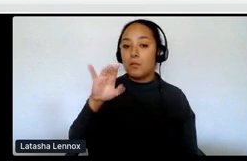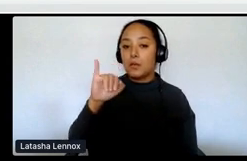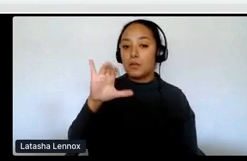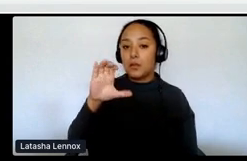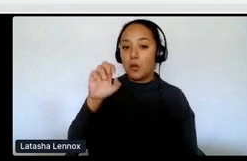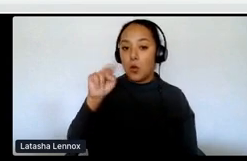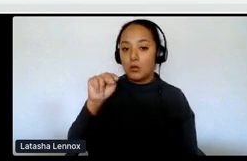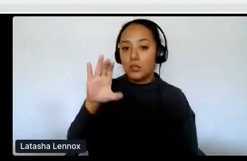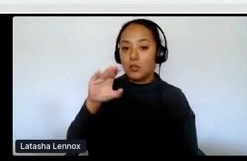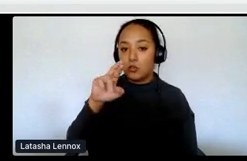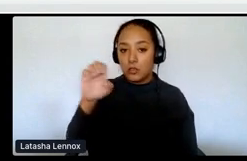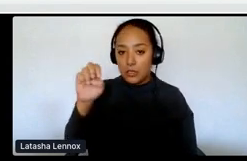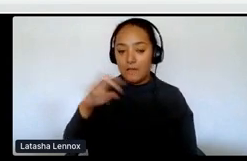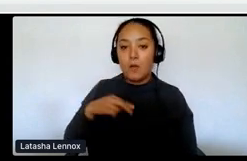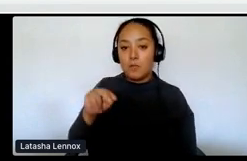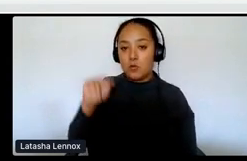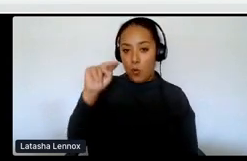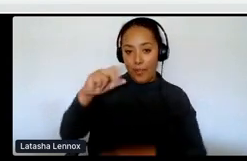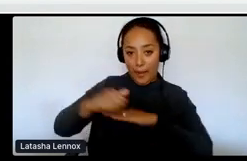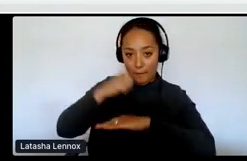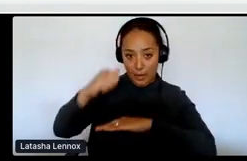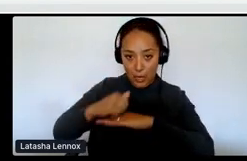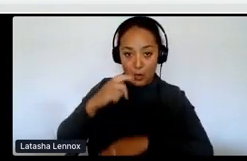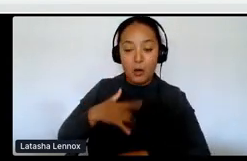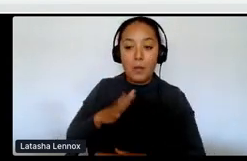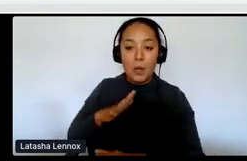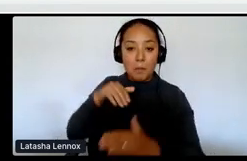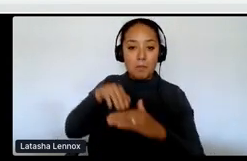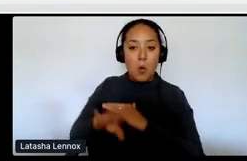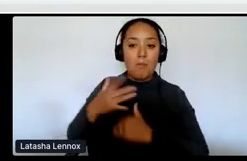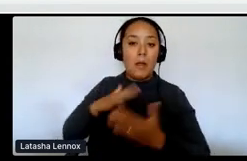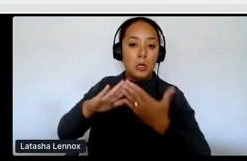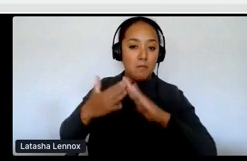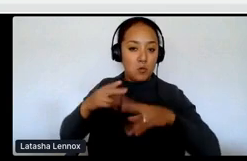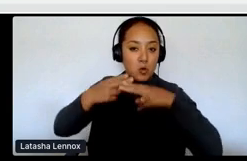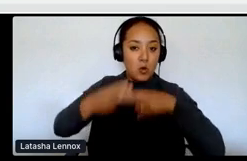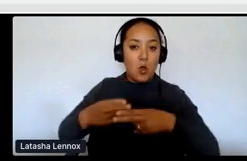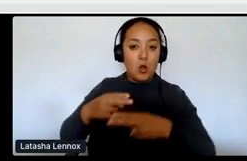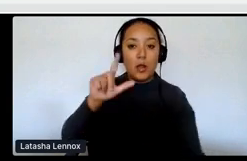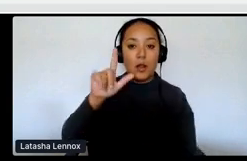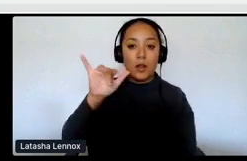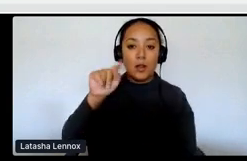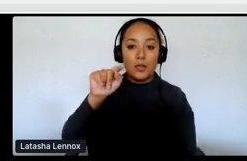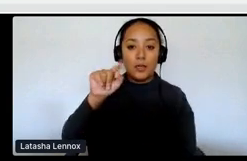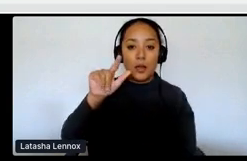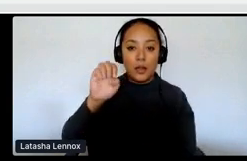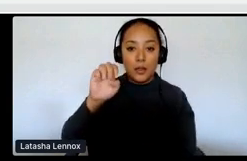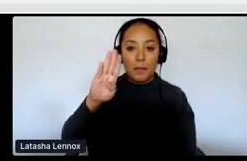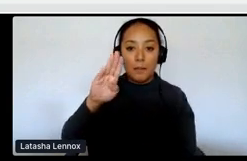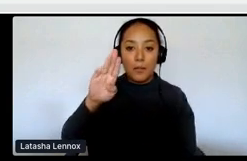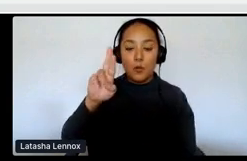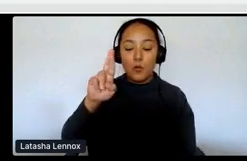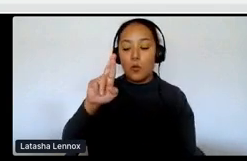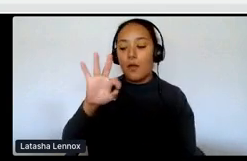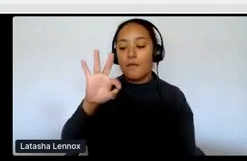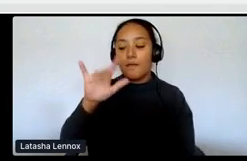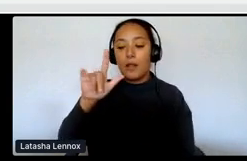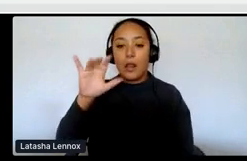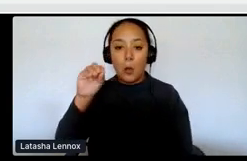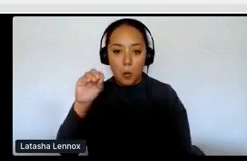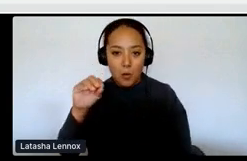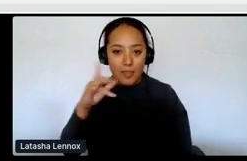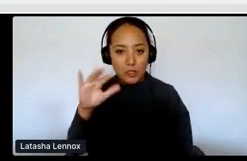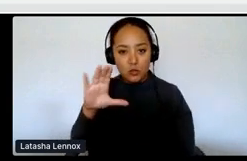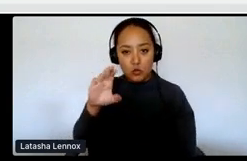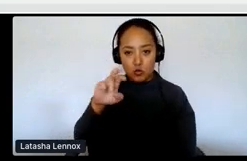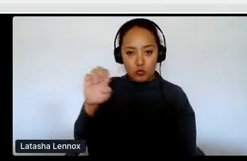community, which is called Little Buffalo. It is Nihiau in our language, Cree Territory. And I'll